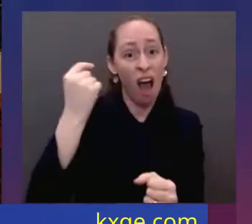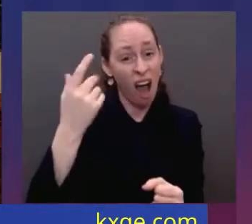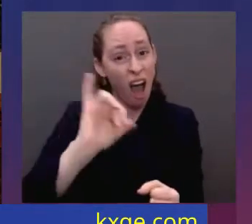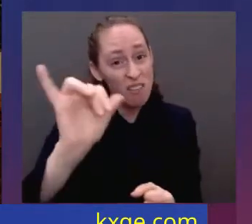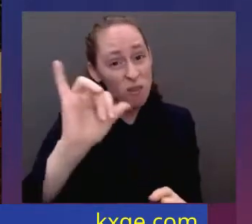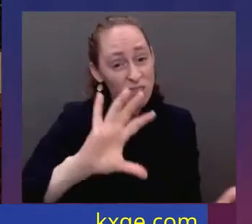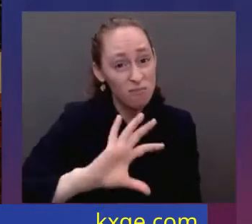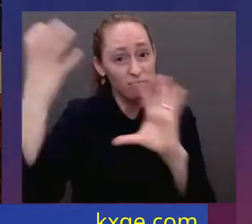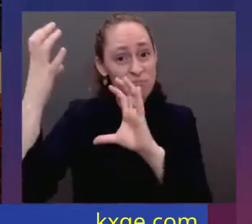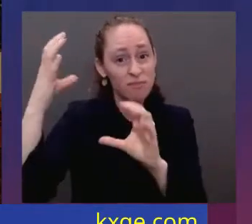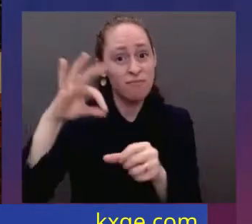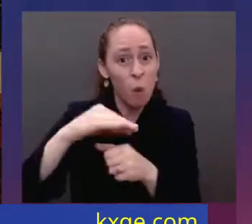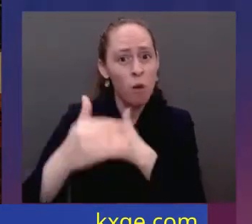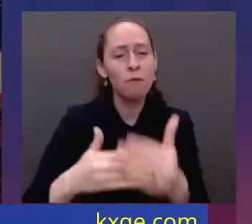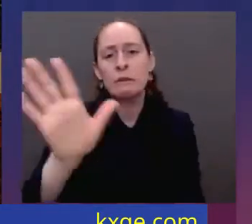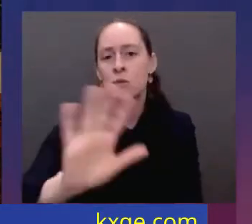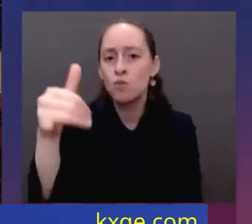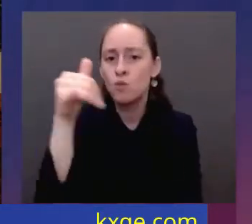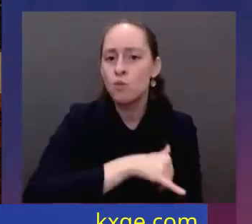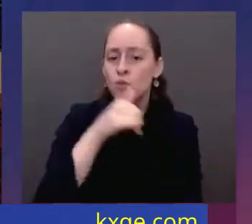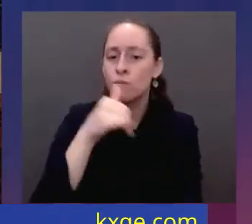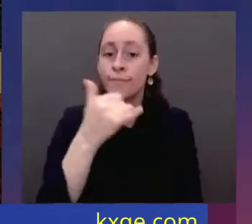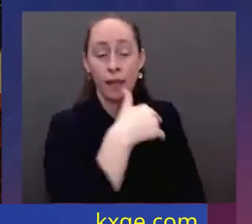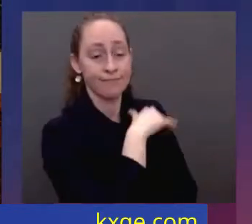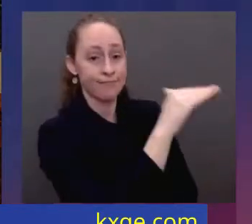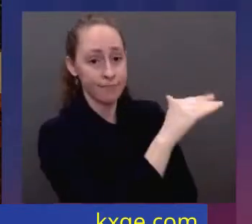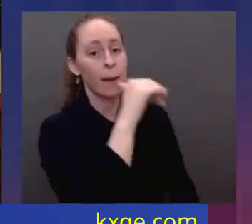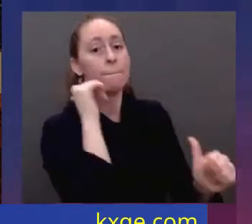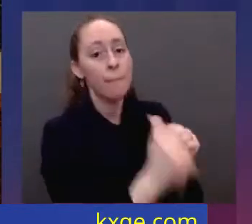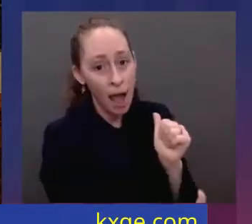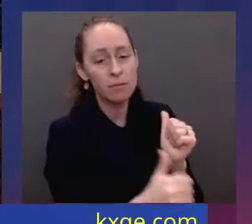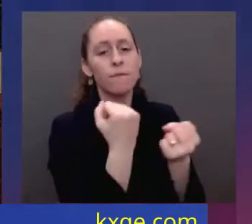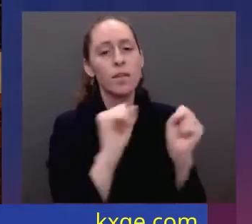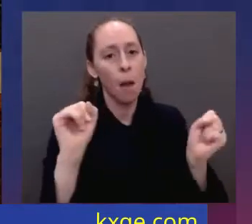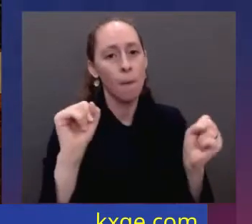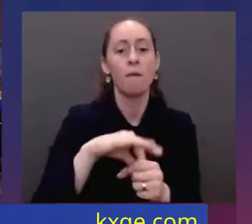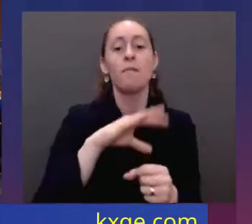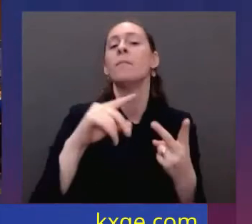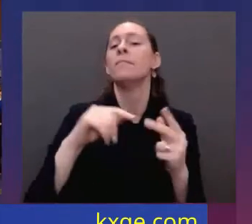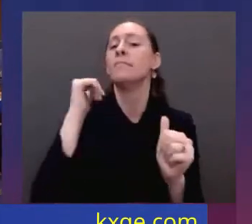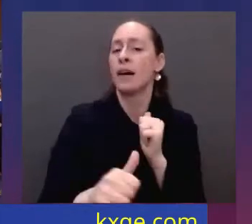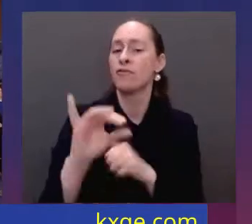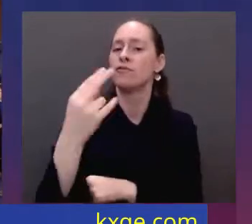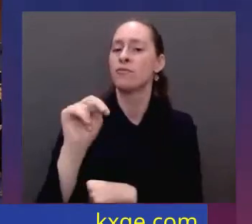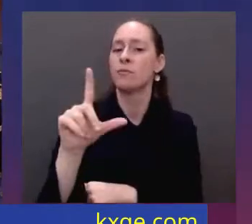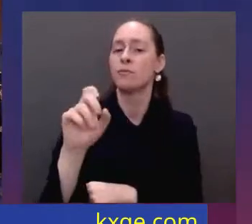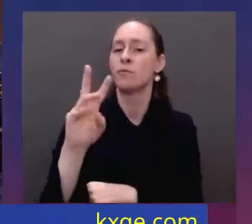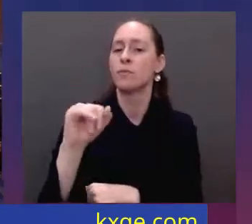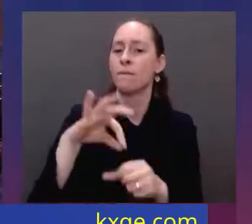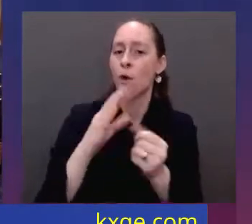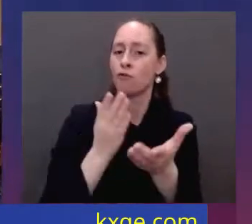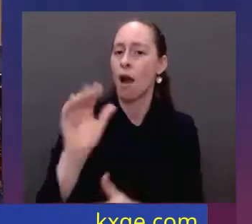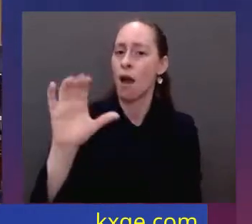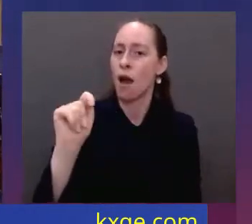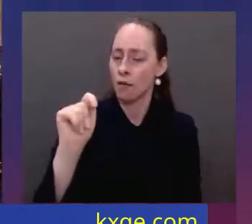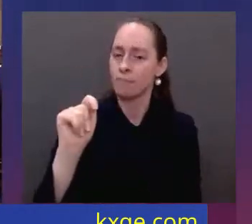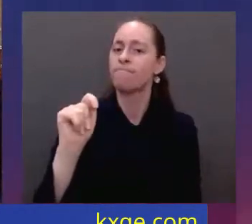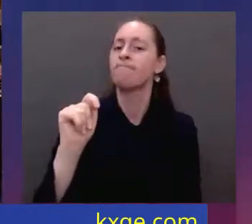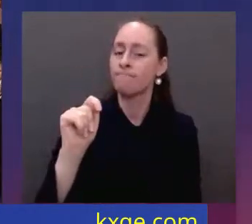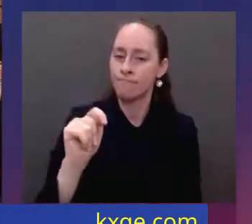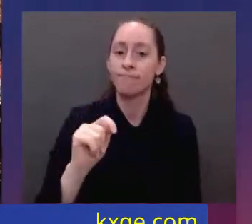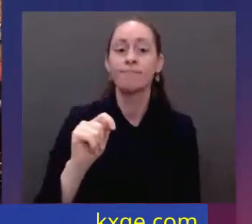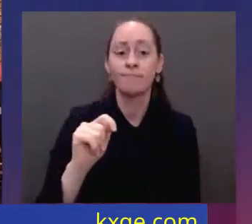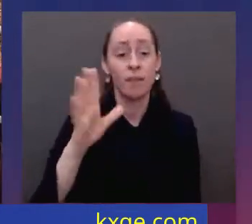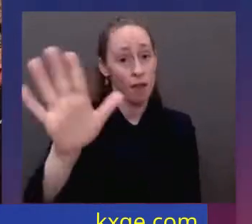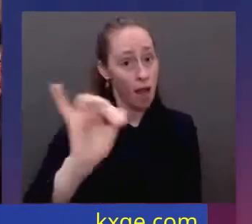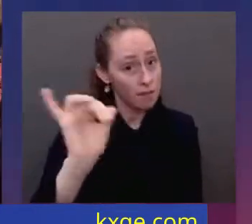call on the Senate to pass. Pass the Freedom to Vote Act. Pass the John Lewis Act, Voting Rights Act. And while you're at it, pass the Disclose Act so Americans know